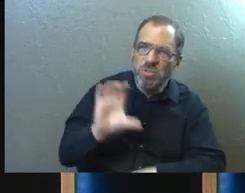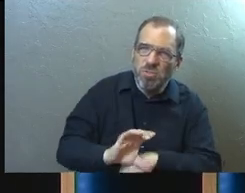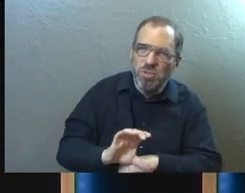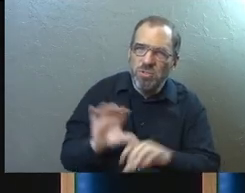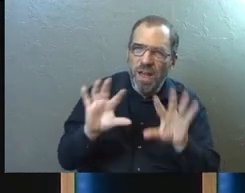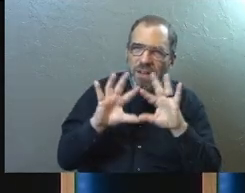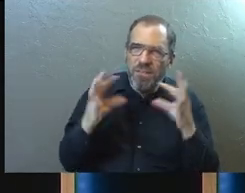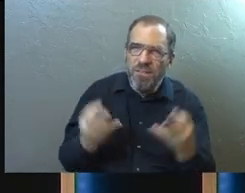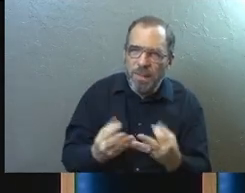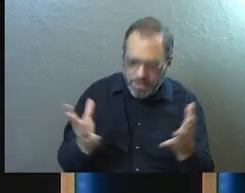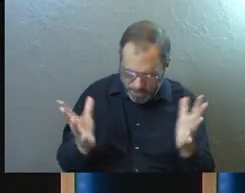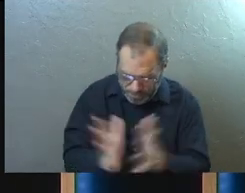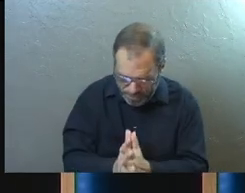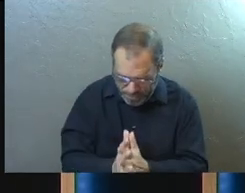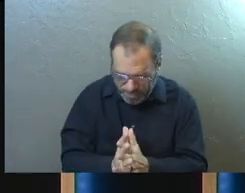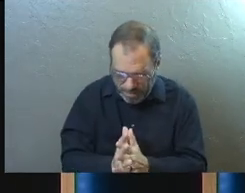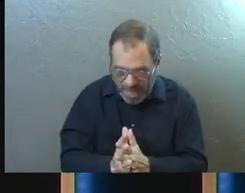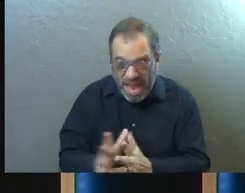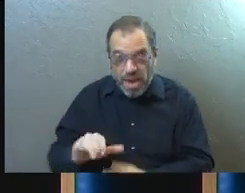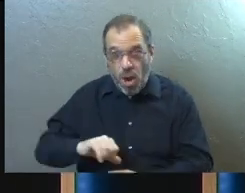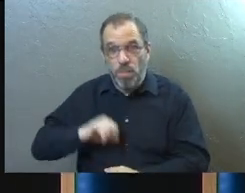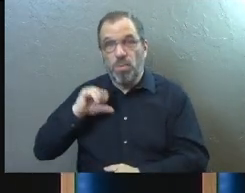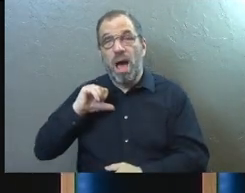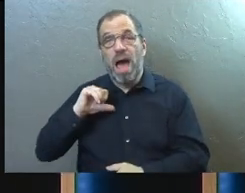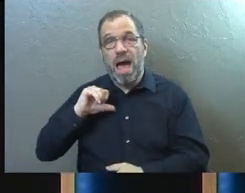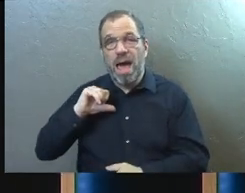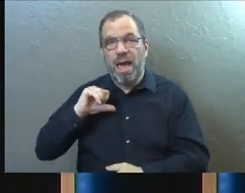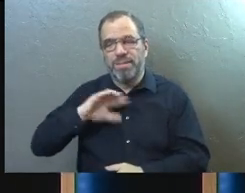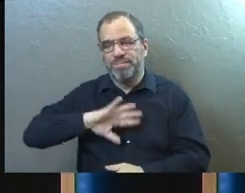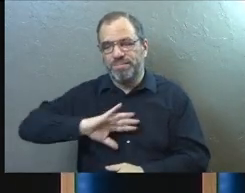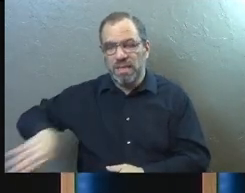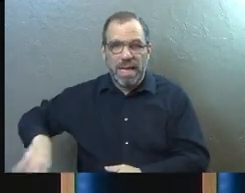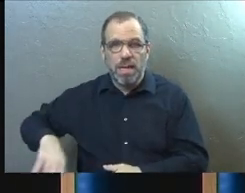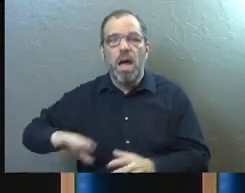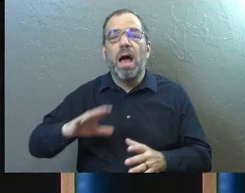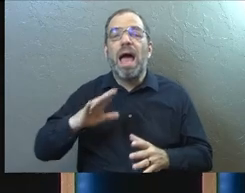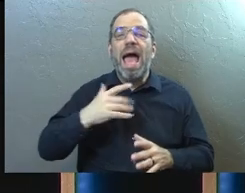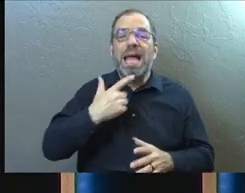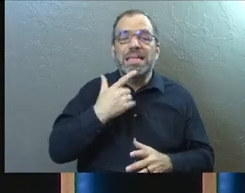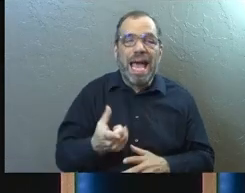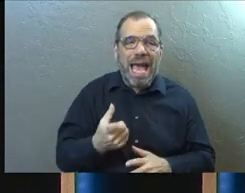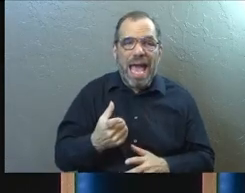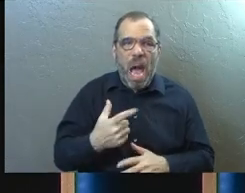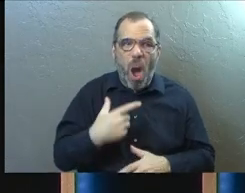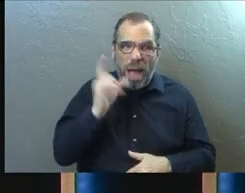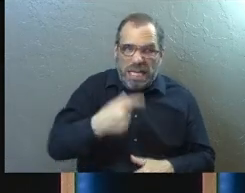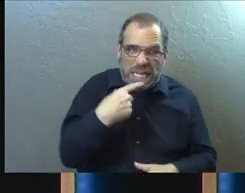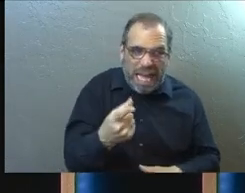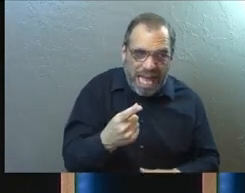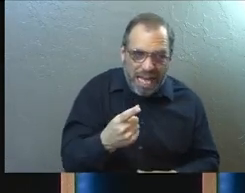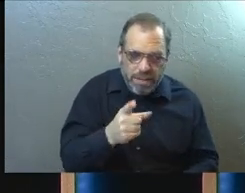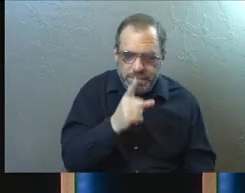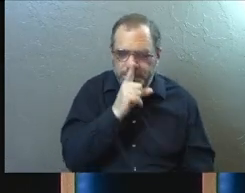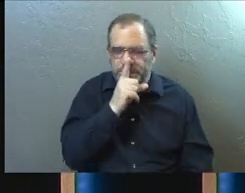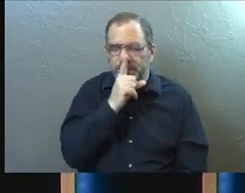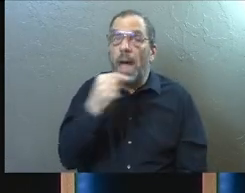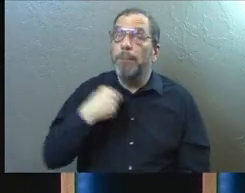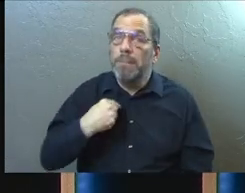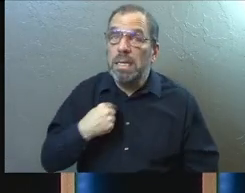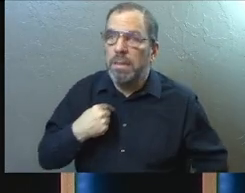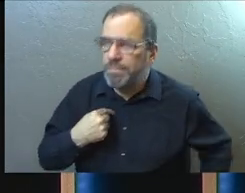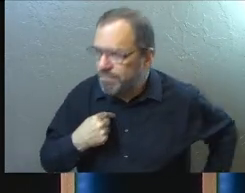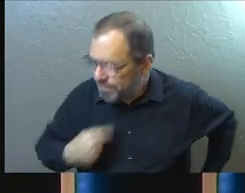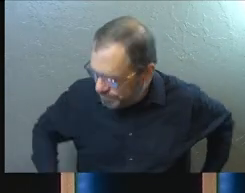church family. And let go of our pride and let go of our need to always say something. For me